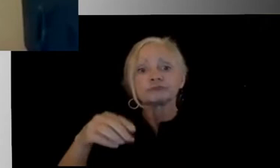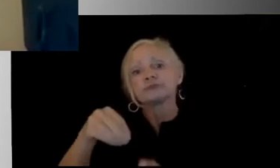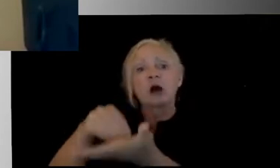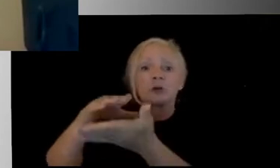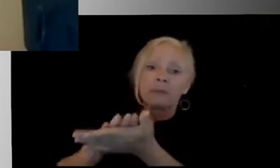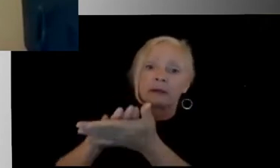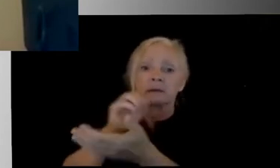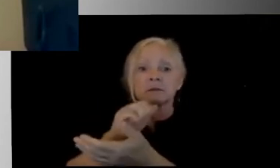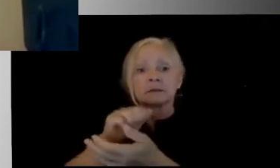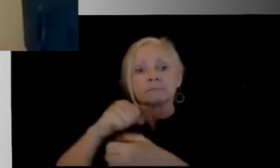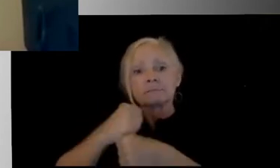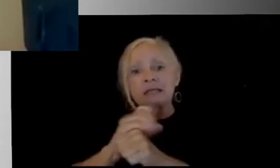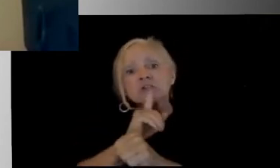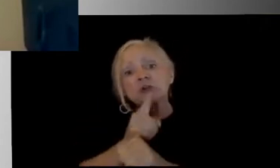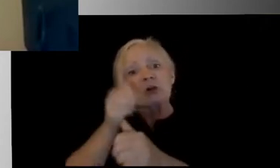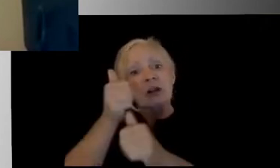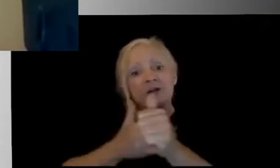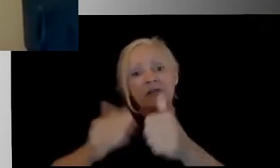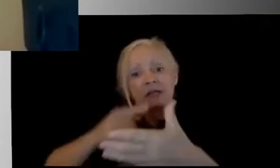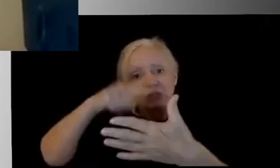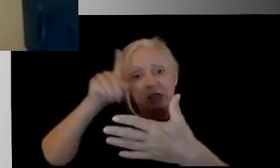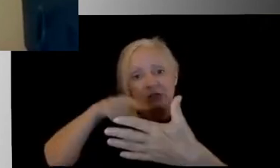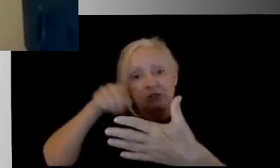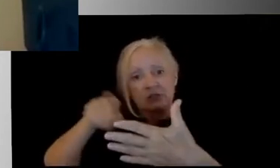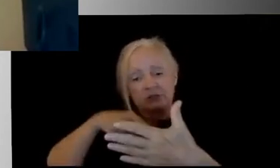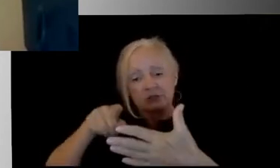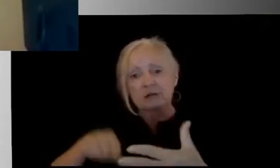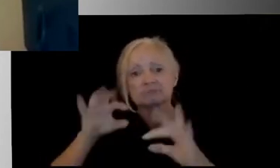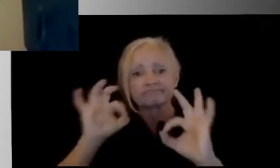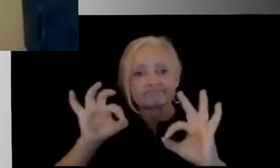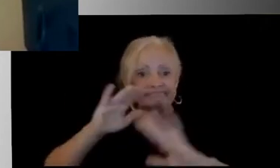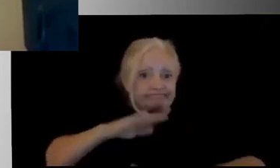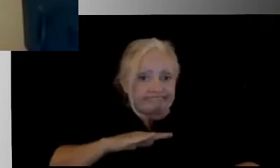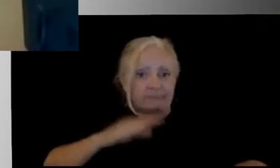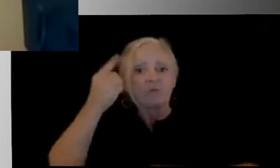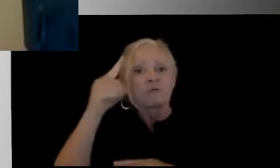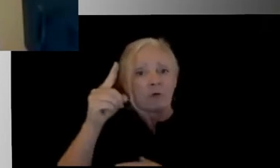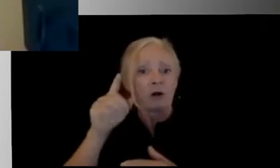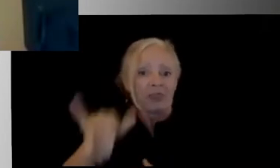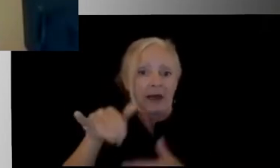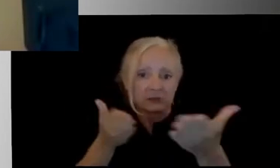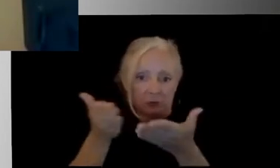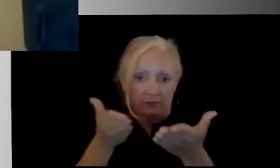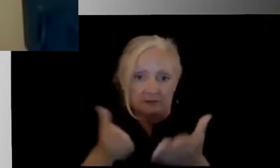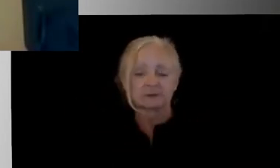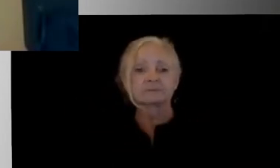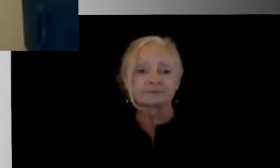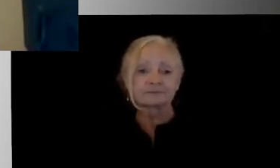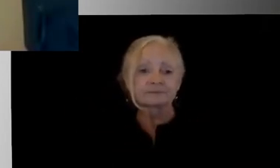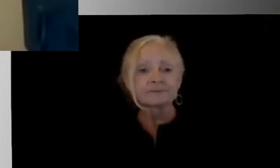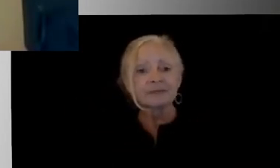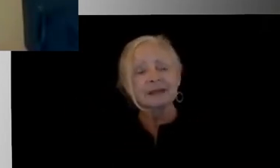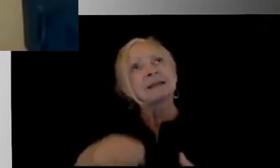all of the boxes checked, so to speak, within the education world so our kids can get those services. So, I think it can be a very fluid